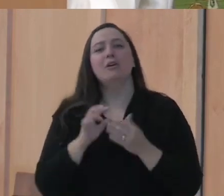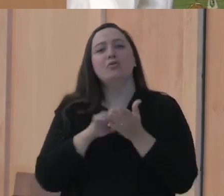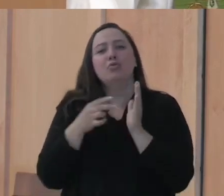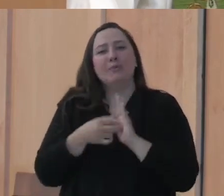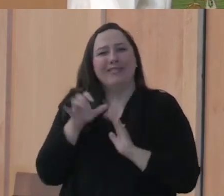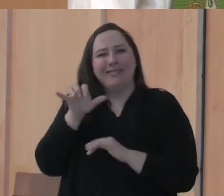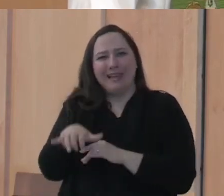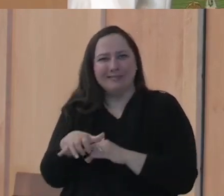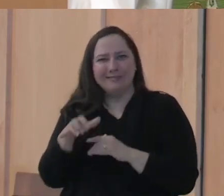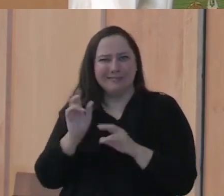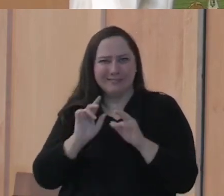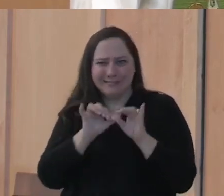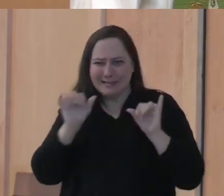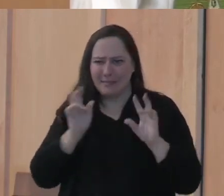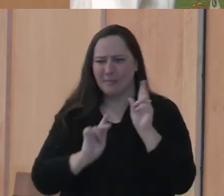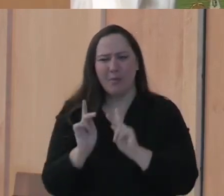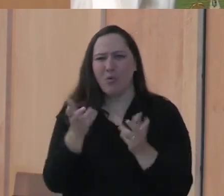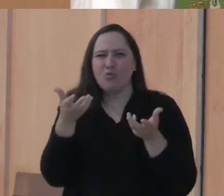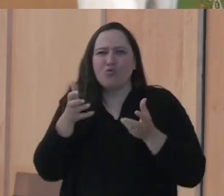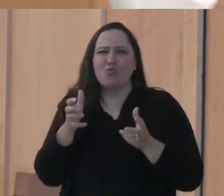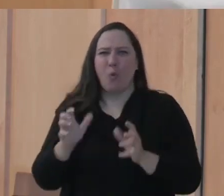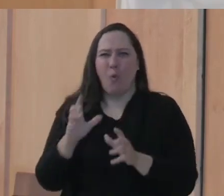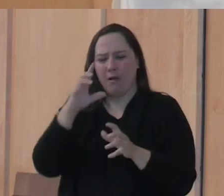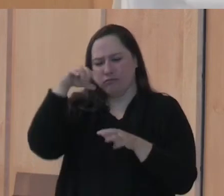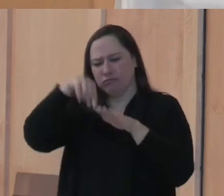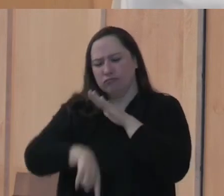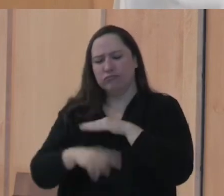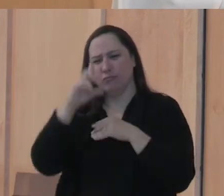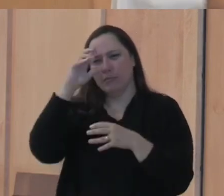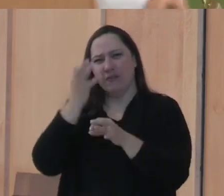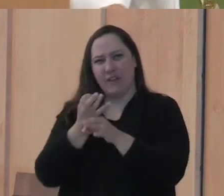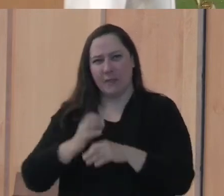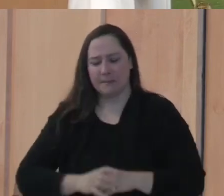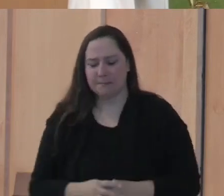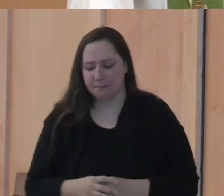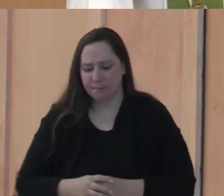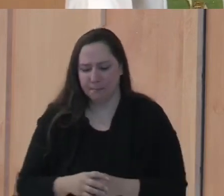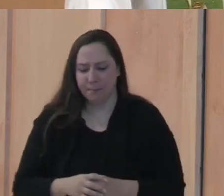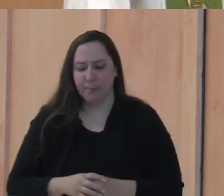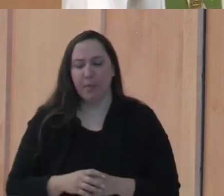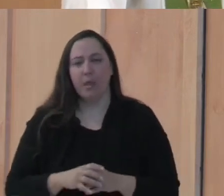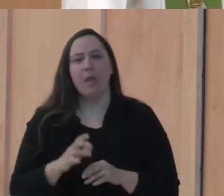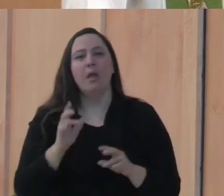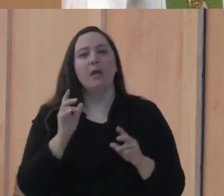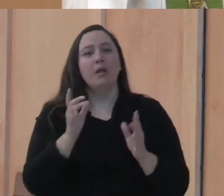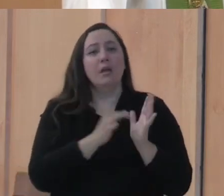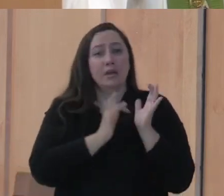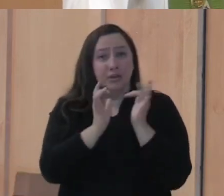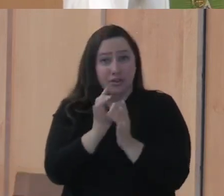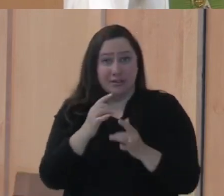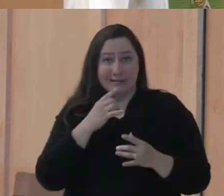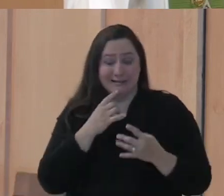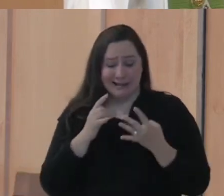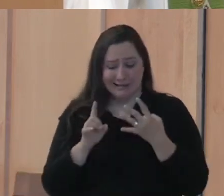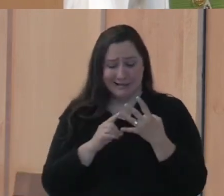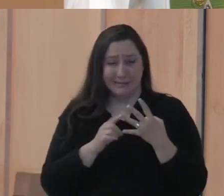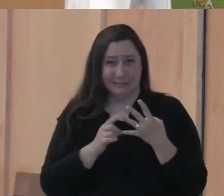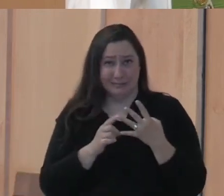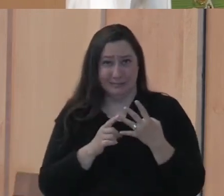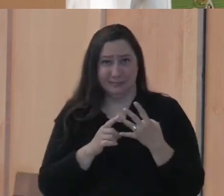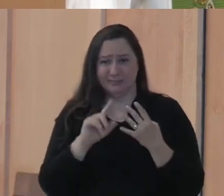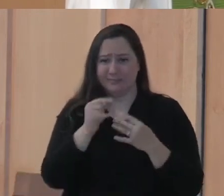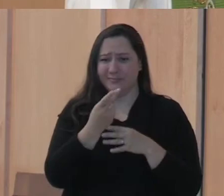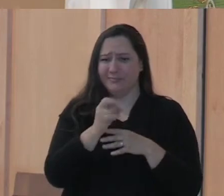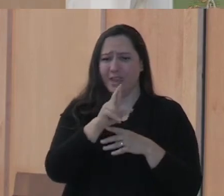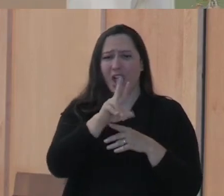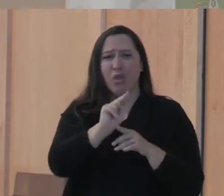want to have the word go deep. Third kind of soil is this one. Jesus said, seed fell among the thorns